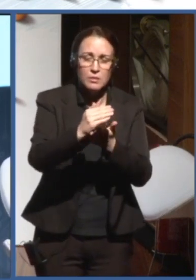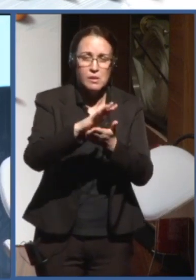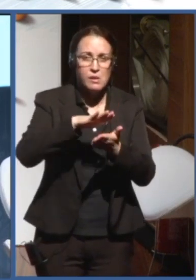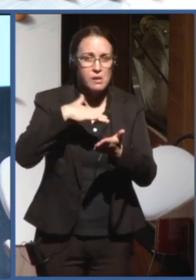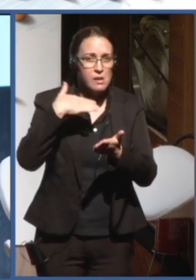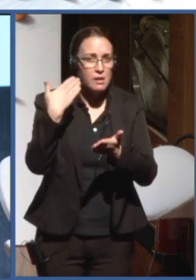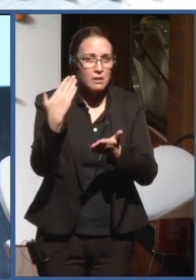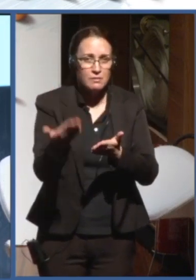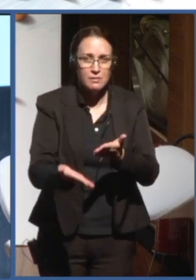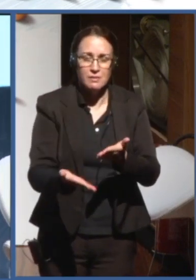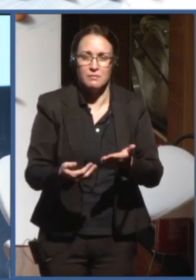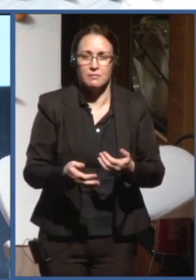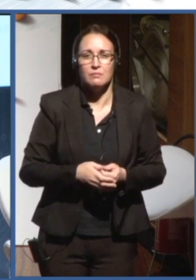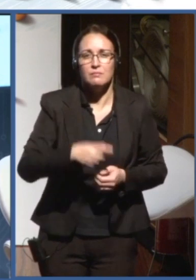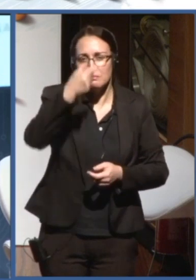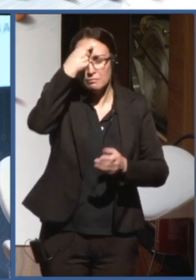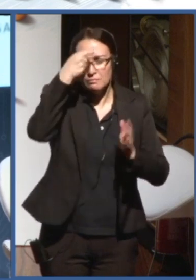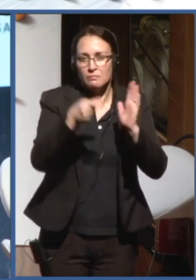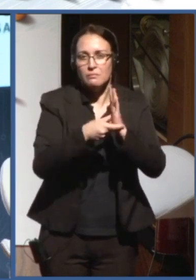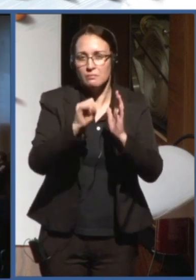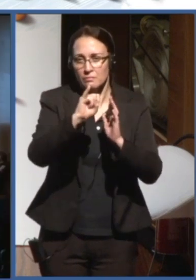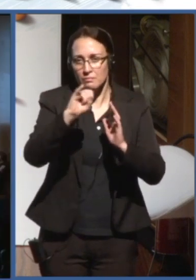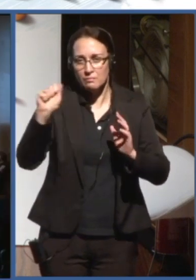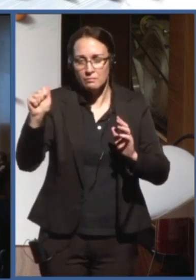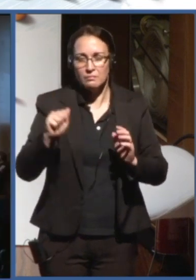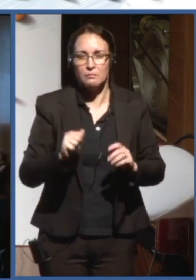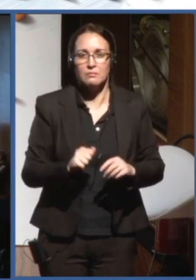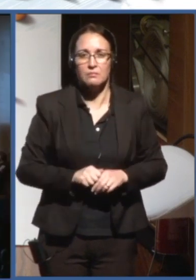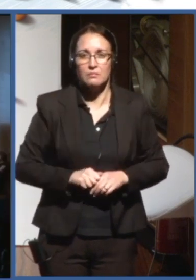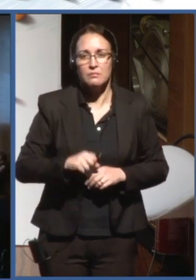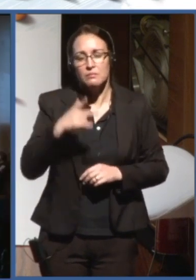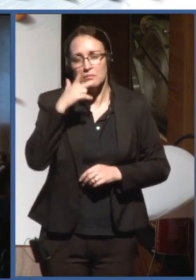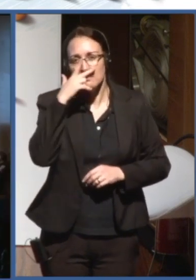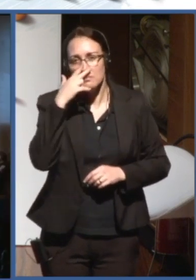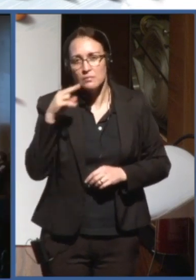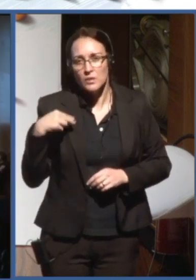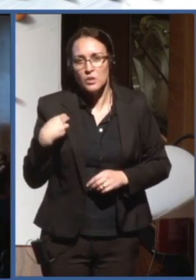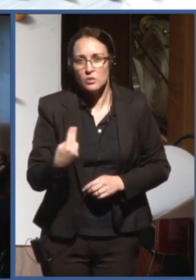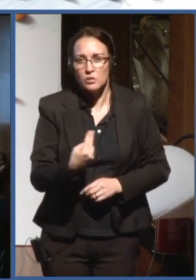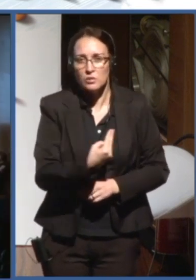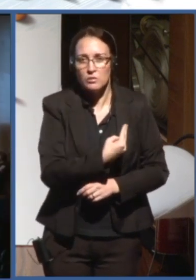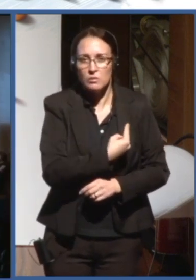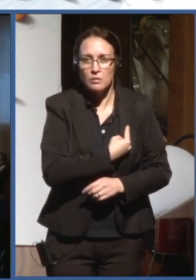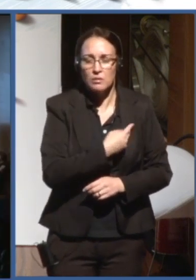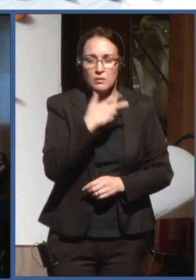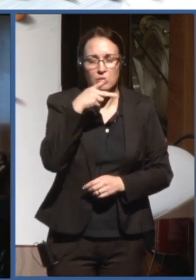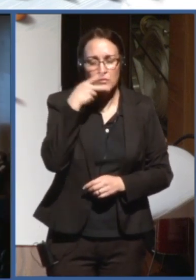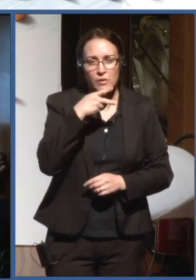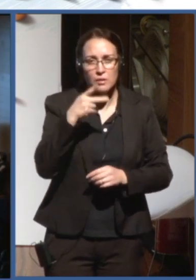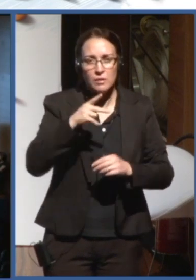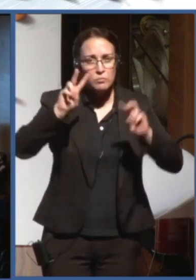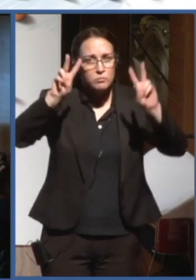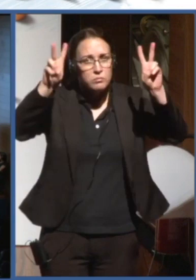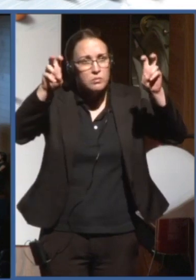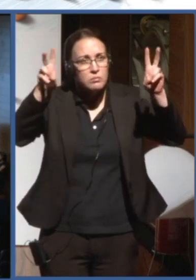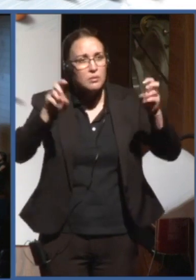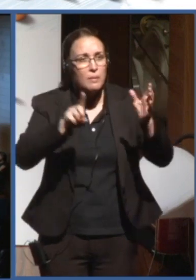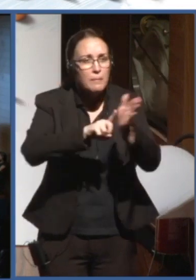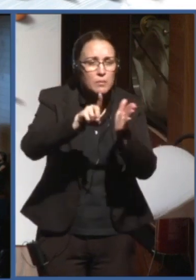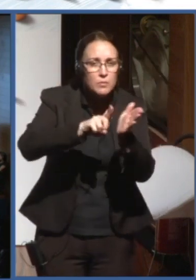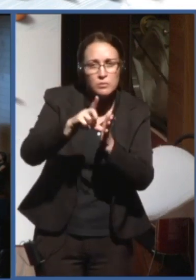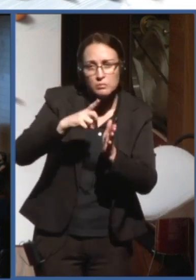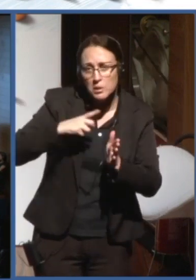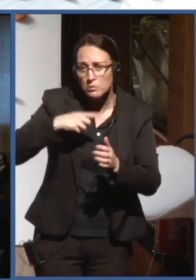are...at least covered all the questions. Do you have any more questions in the room? I don't know if you have a lot